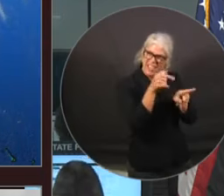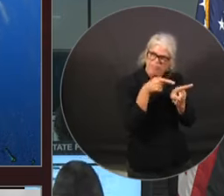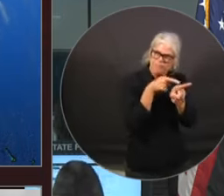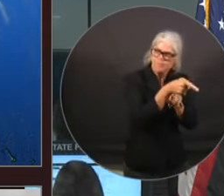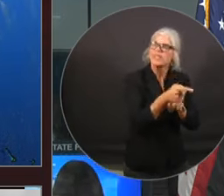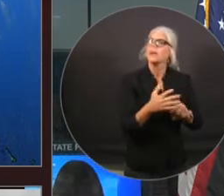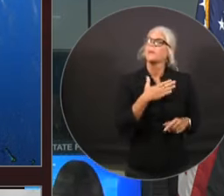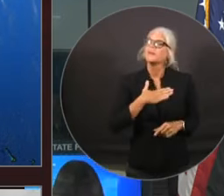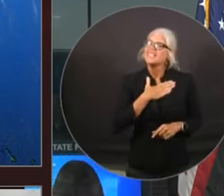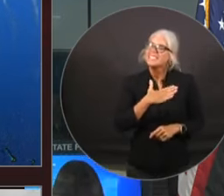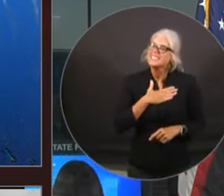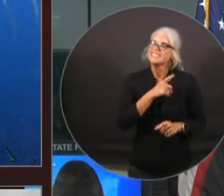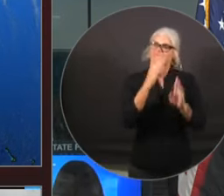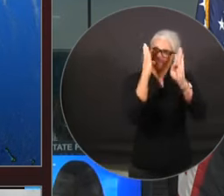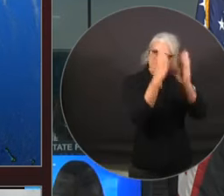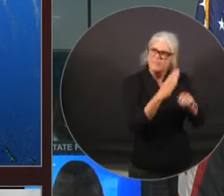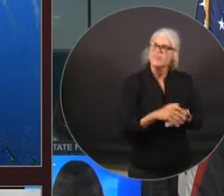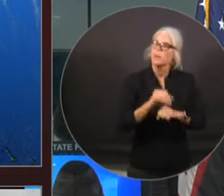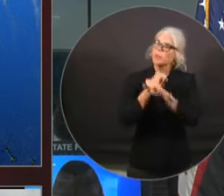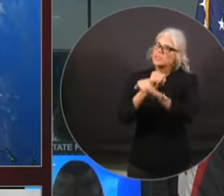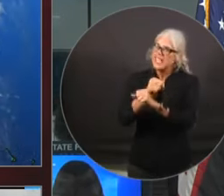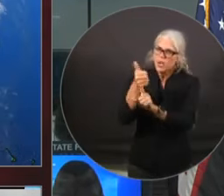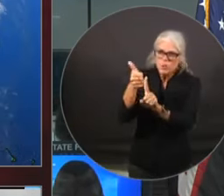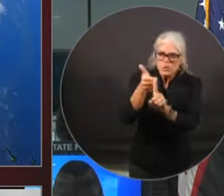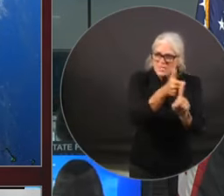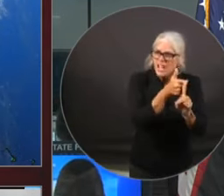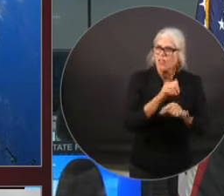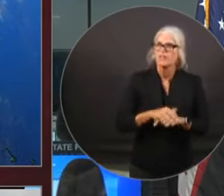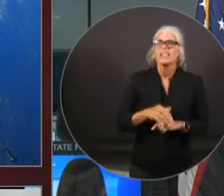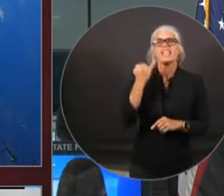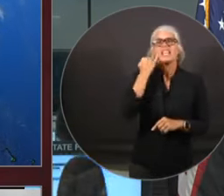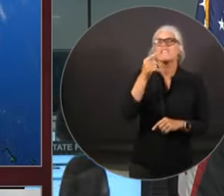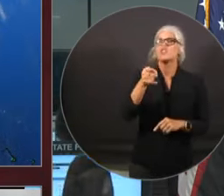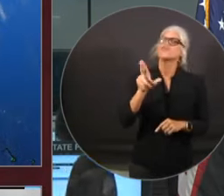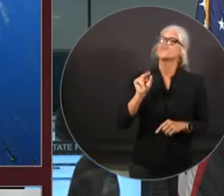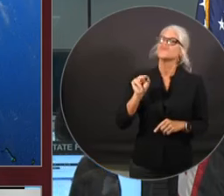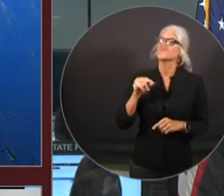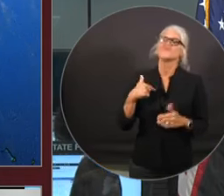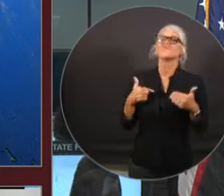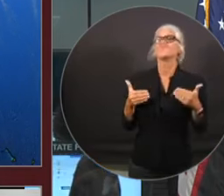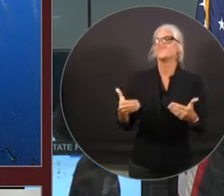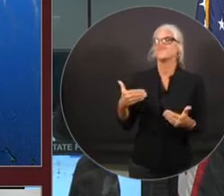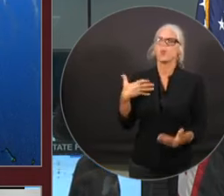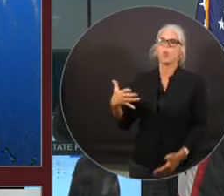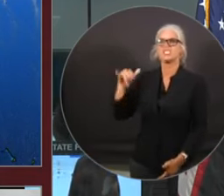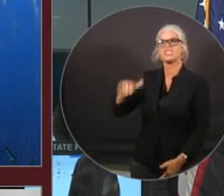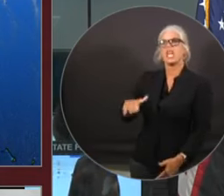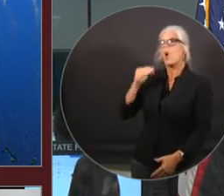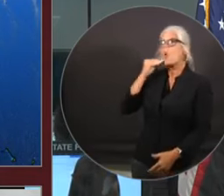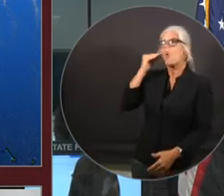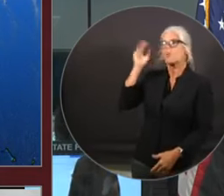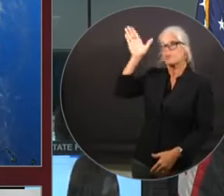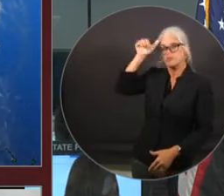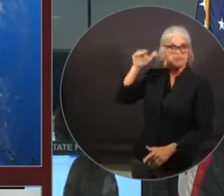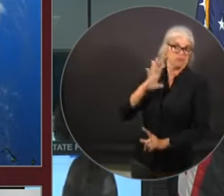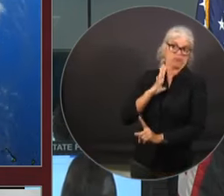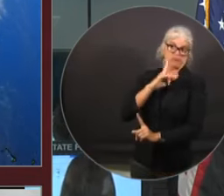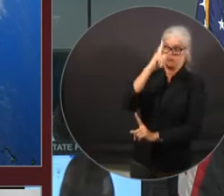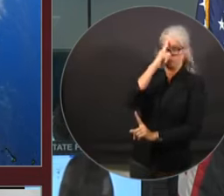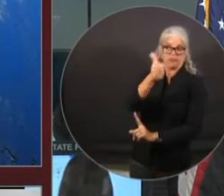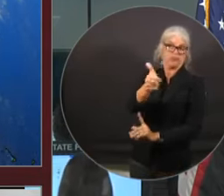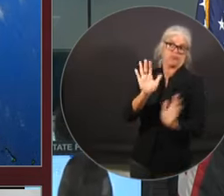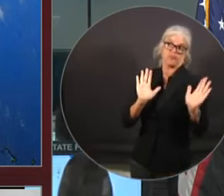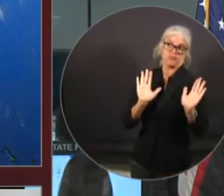Now, if your plan is to simply hunker down in your home, then just do so. And that's fine. And I think the